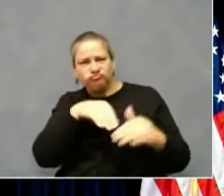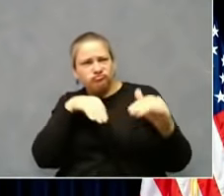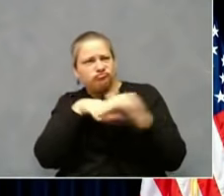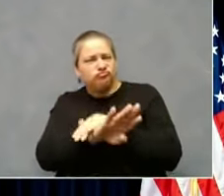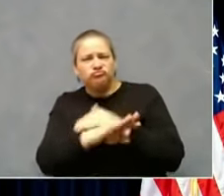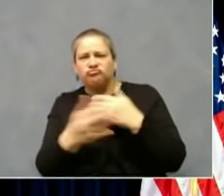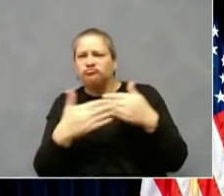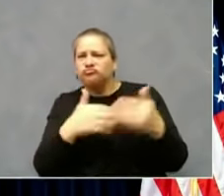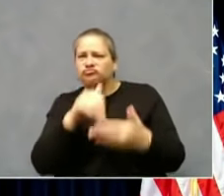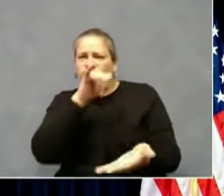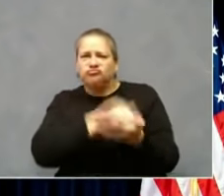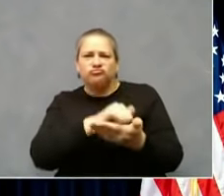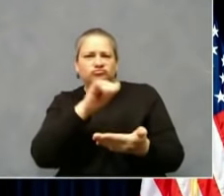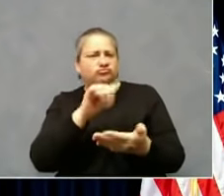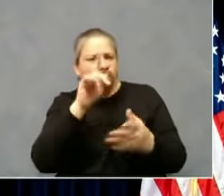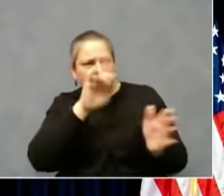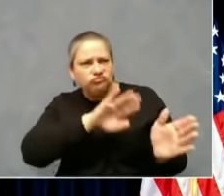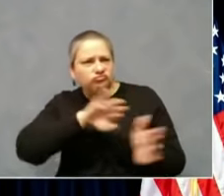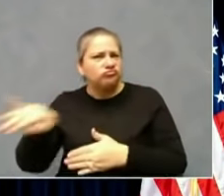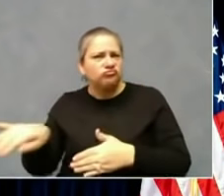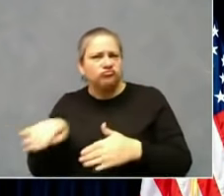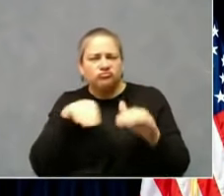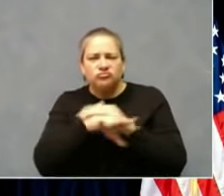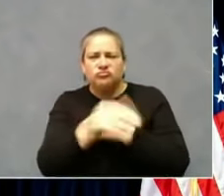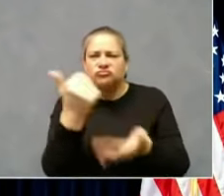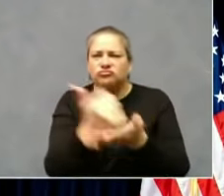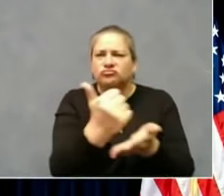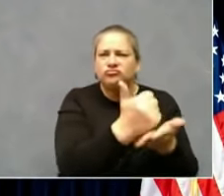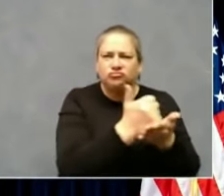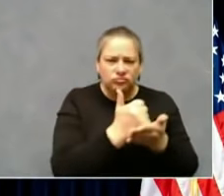Piper Hudspeth Blackburn from the Associated Press.